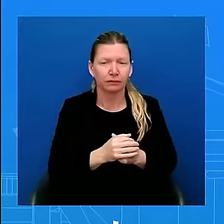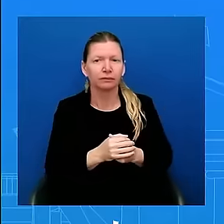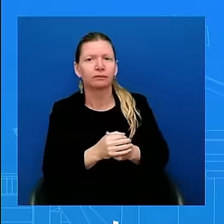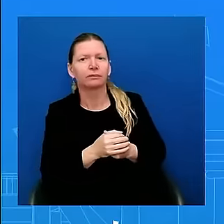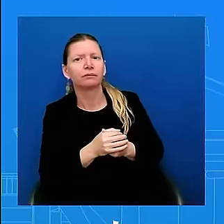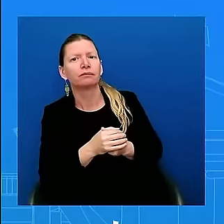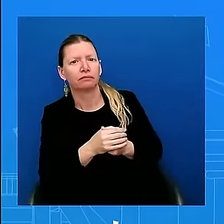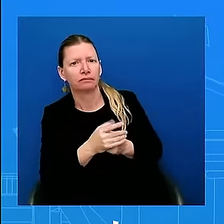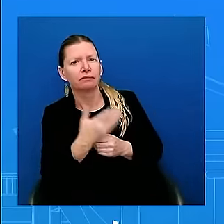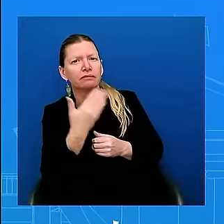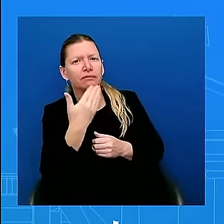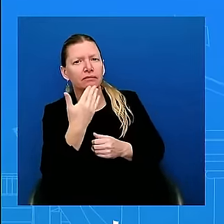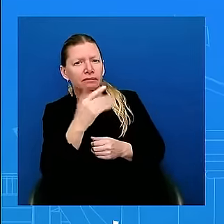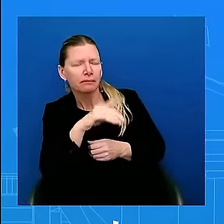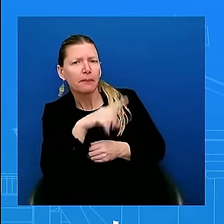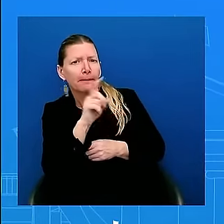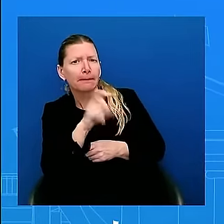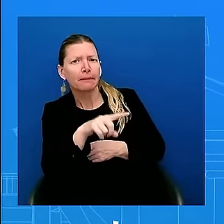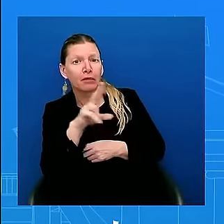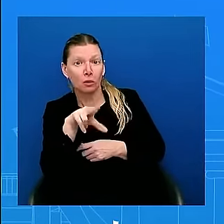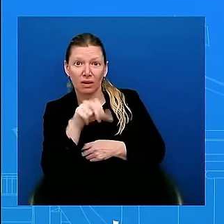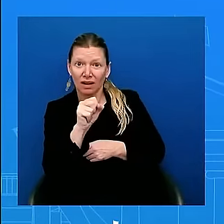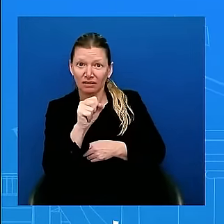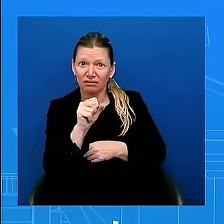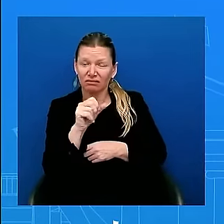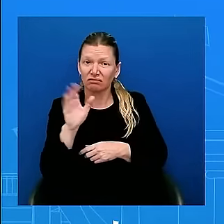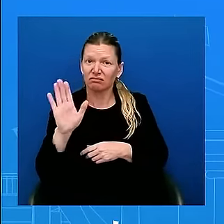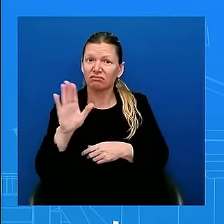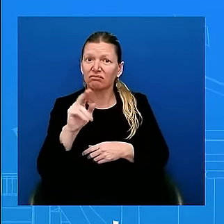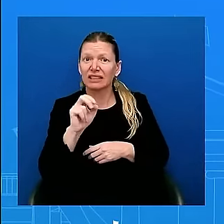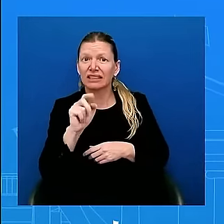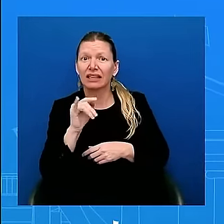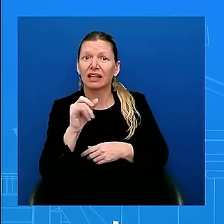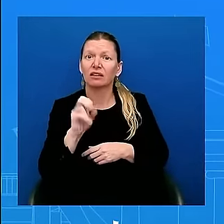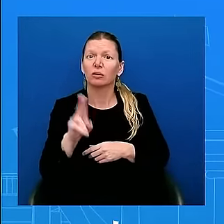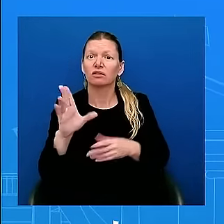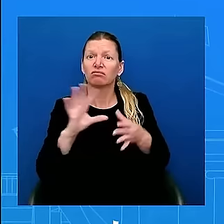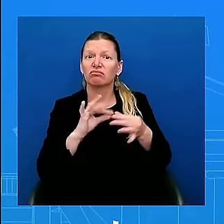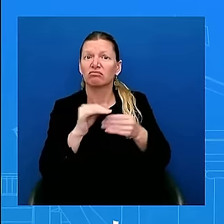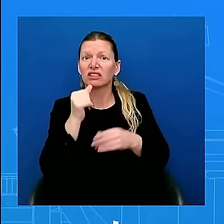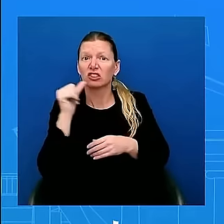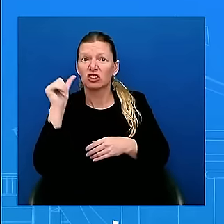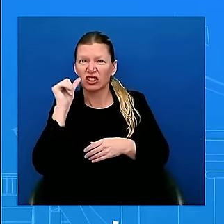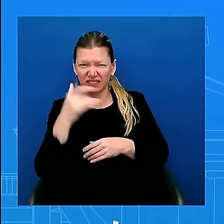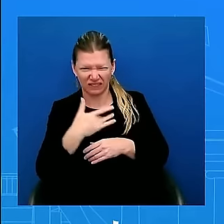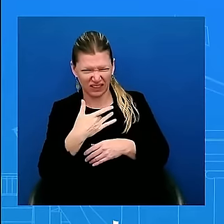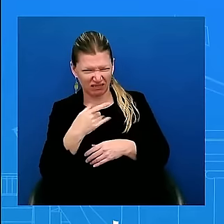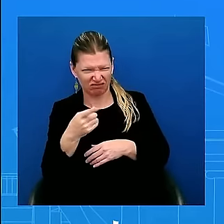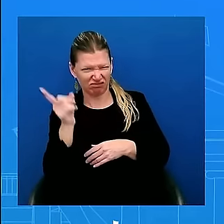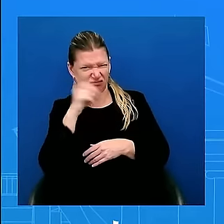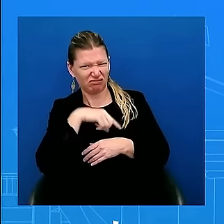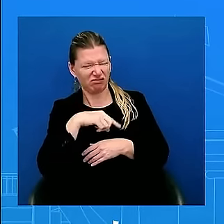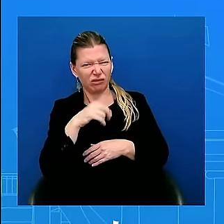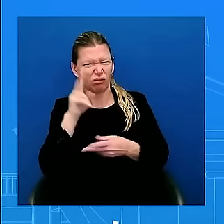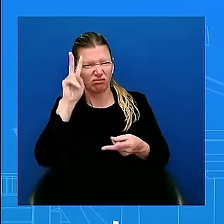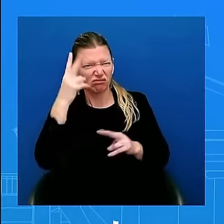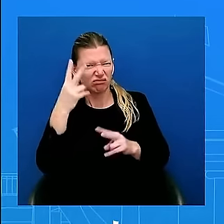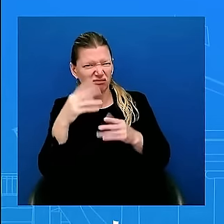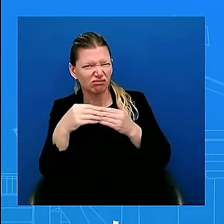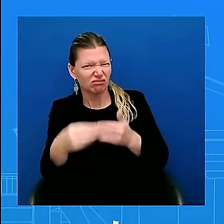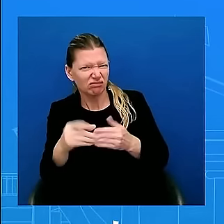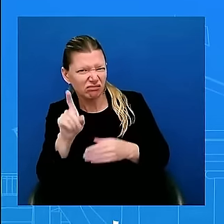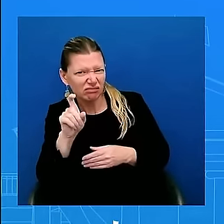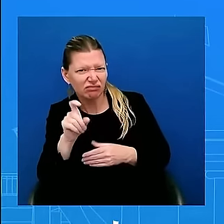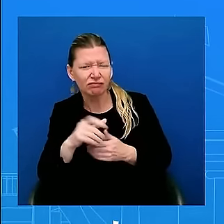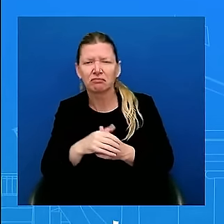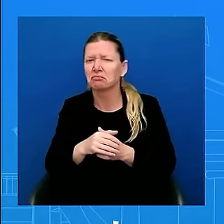to parse everything he said or, you know, do a fact-check here from this podium. He should speak for himself about